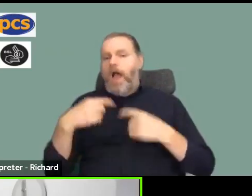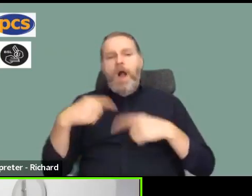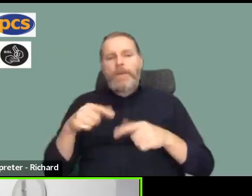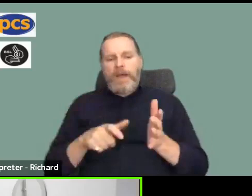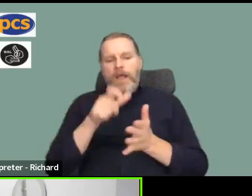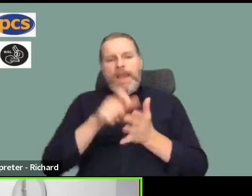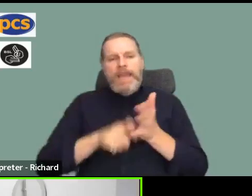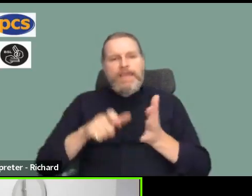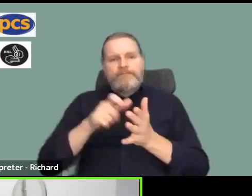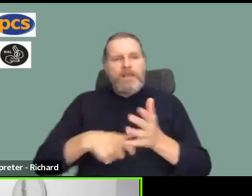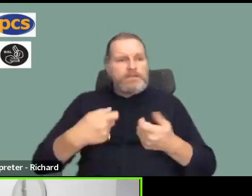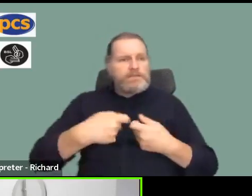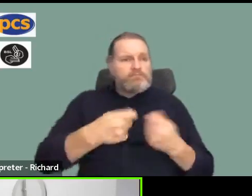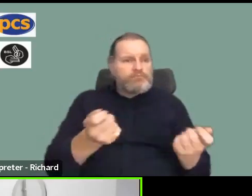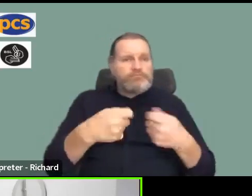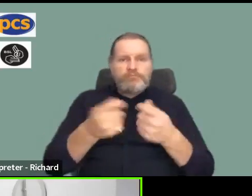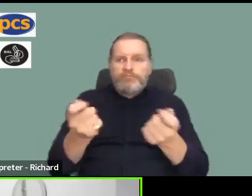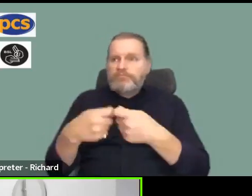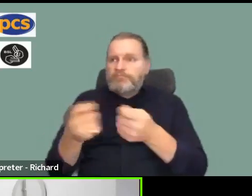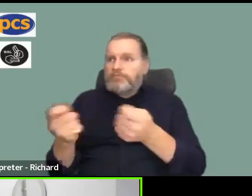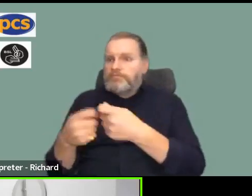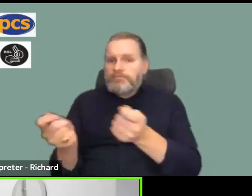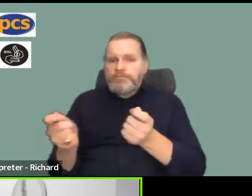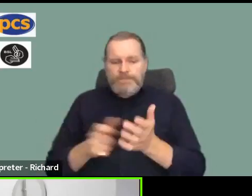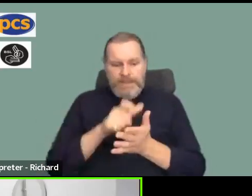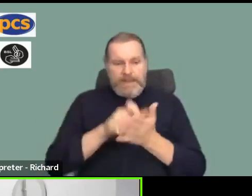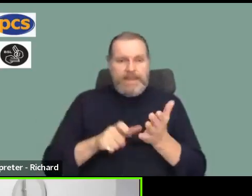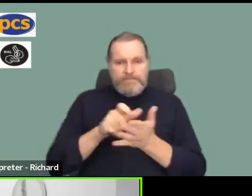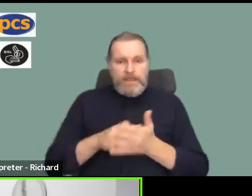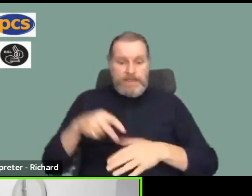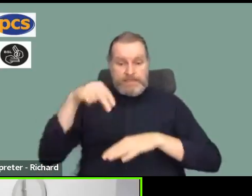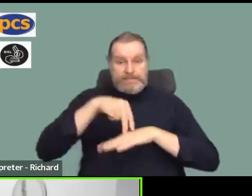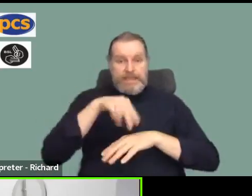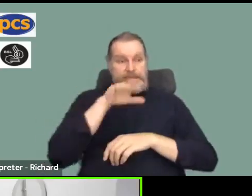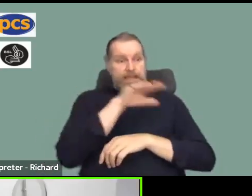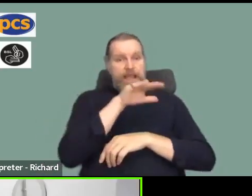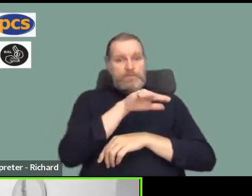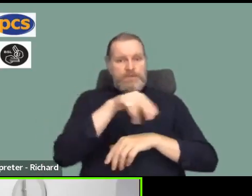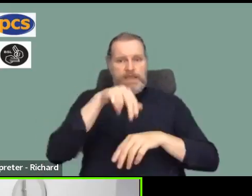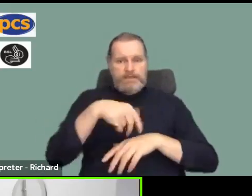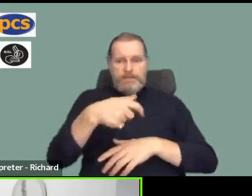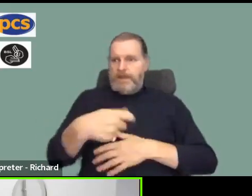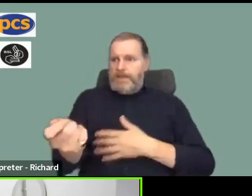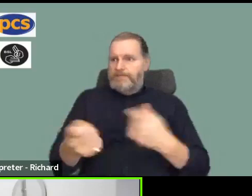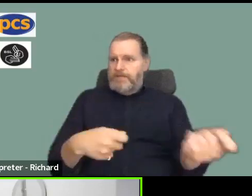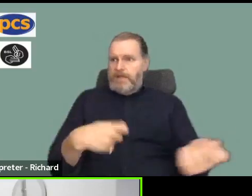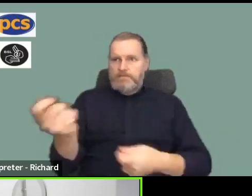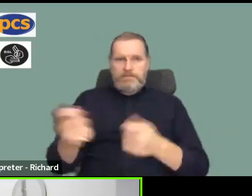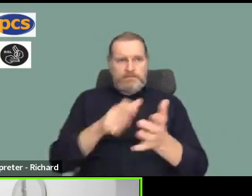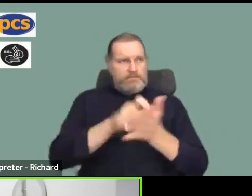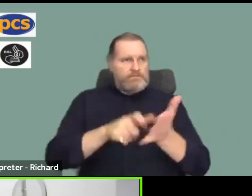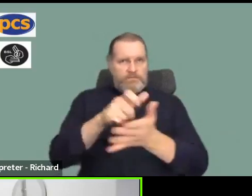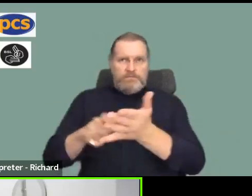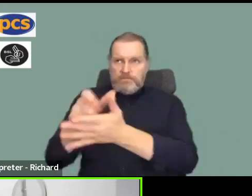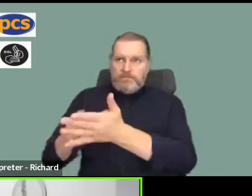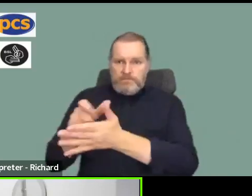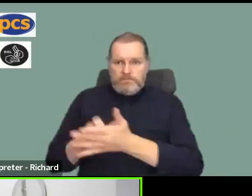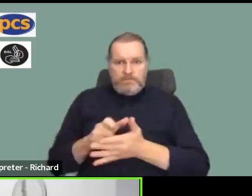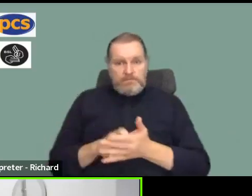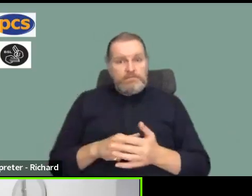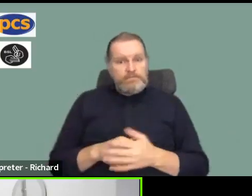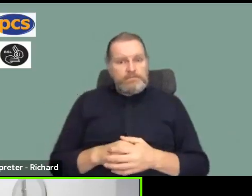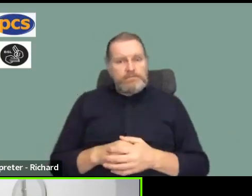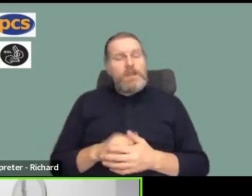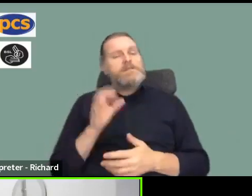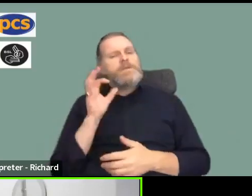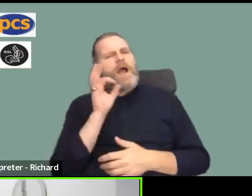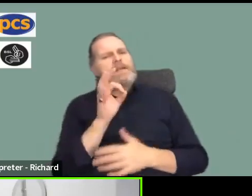members? And by leafleting clearly it means standing outside the workplace, handing out leaflets as people go into work. So Mark, do you want to have